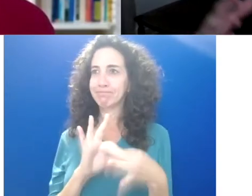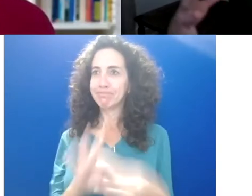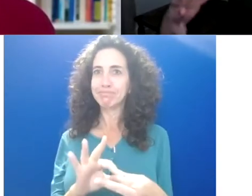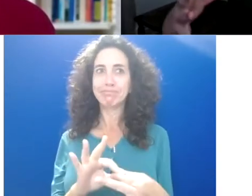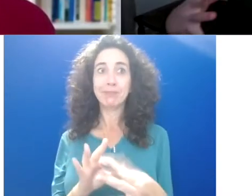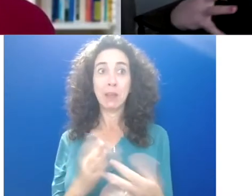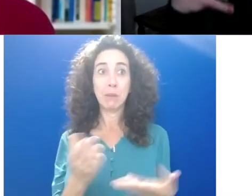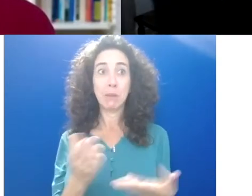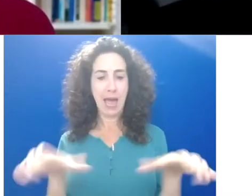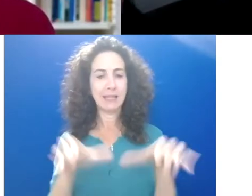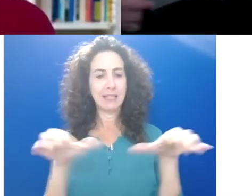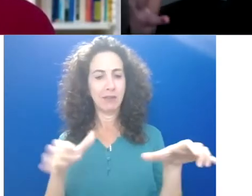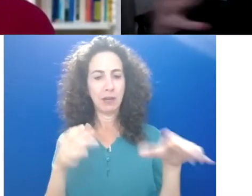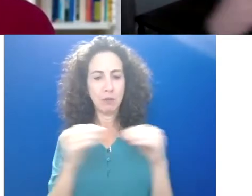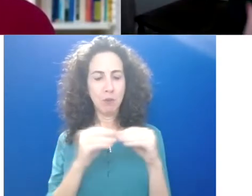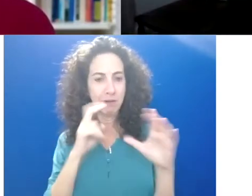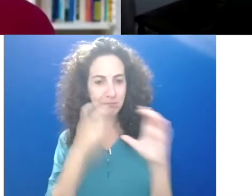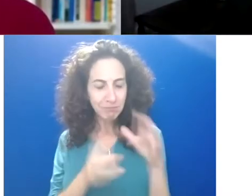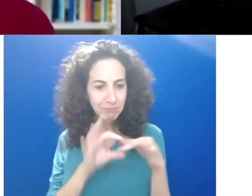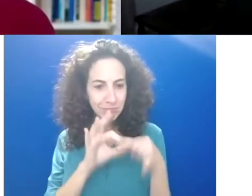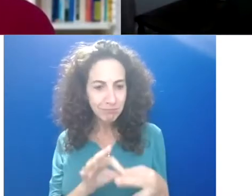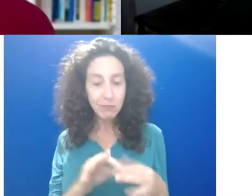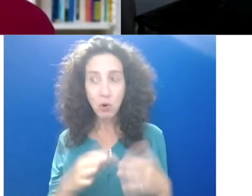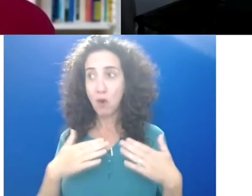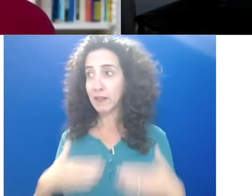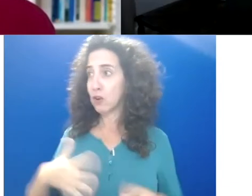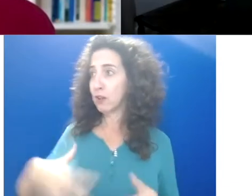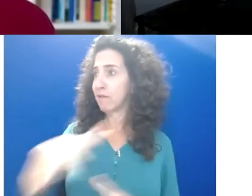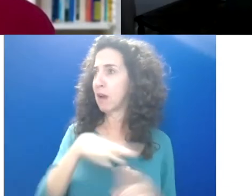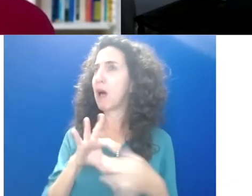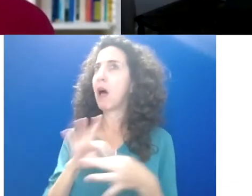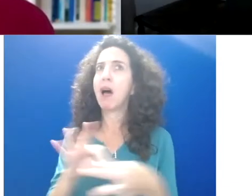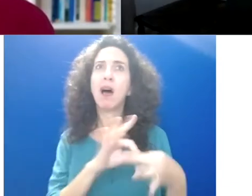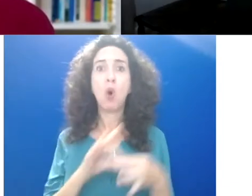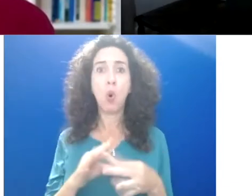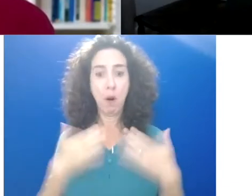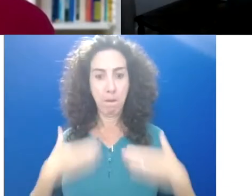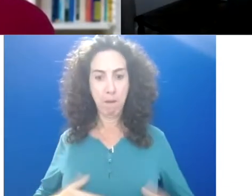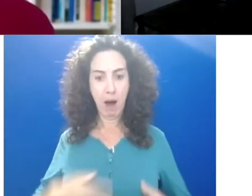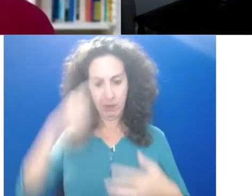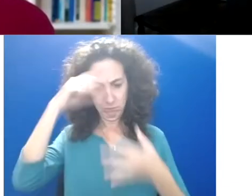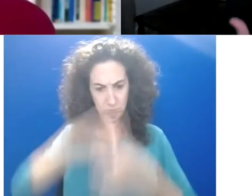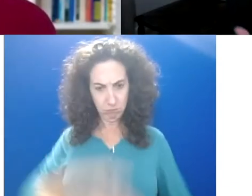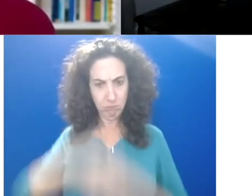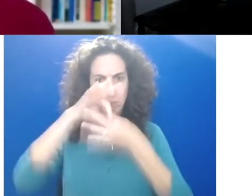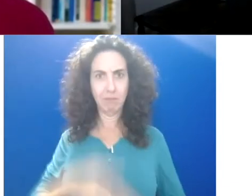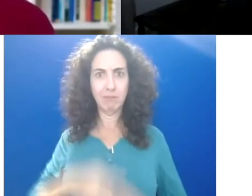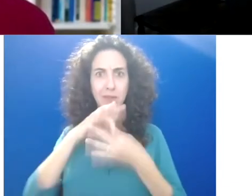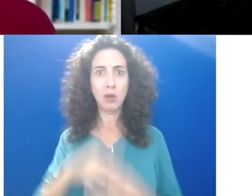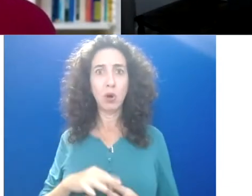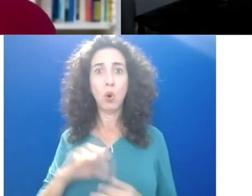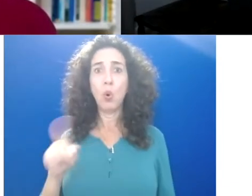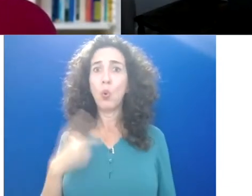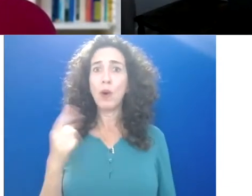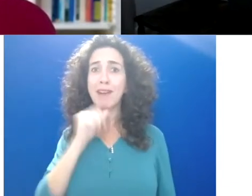itself, sometimes with your physical environment, or even your body, because we're so much, you know, we act like we're just heads sitting on bodies instead of a whole human being.